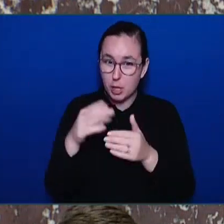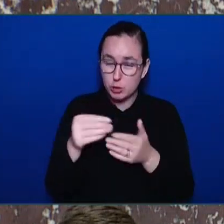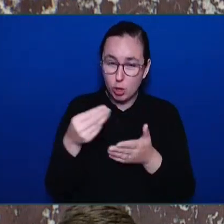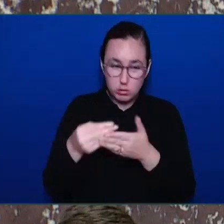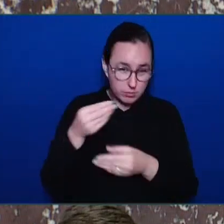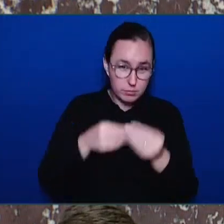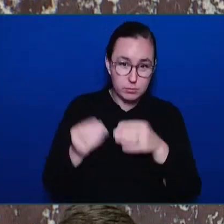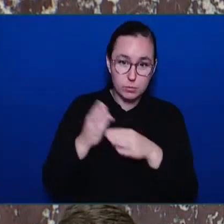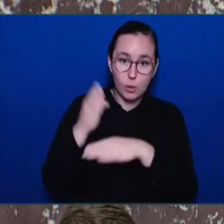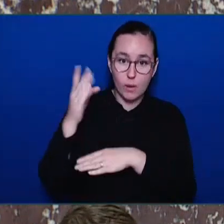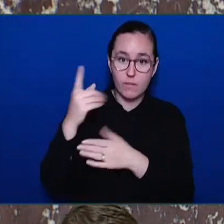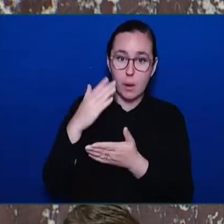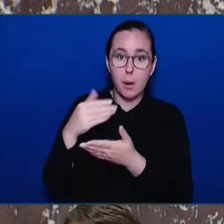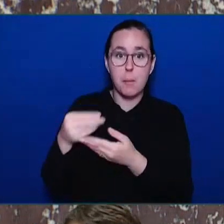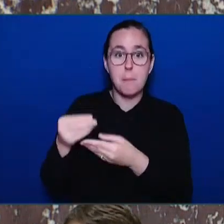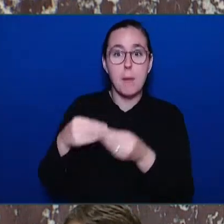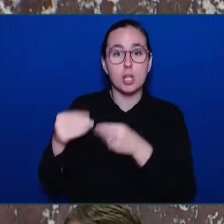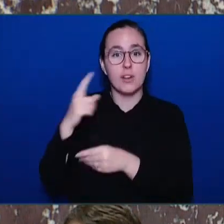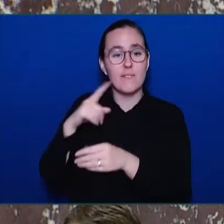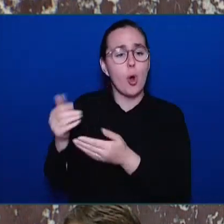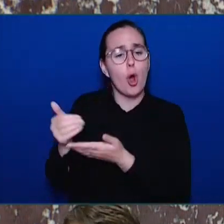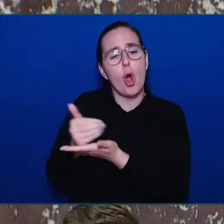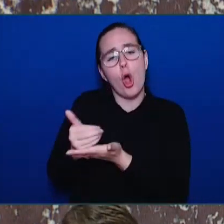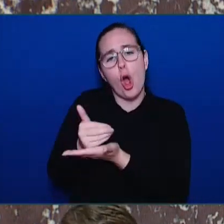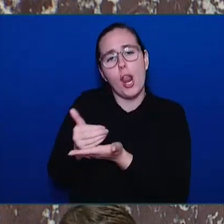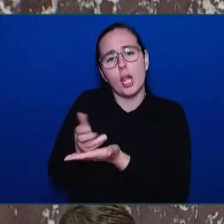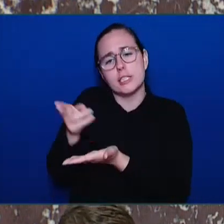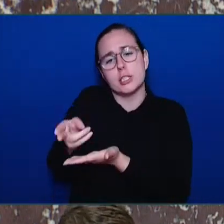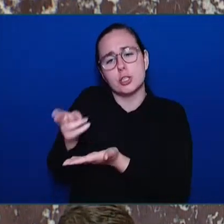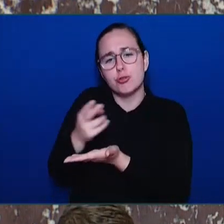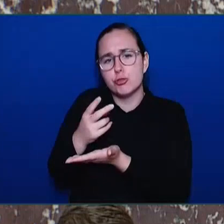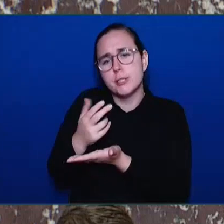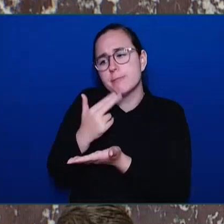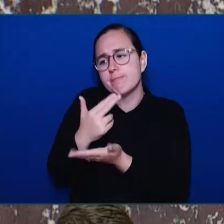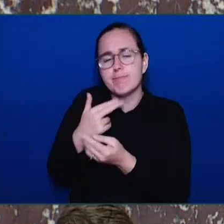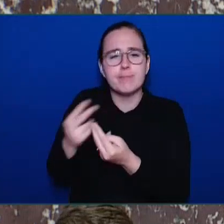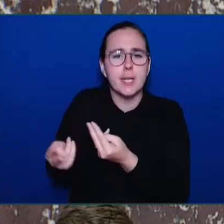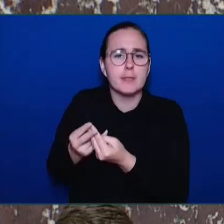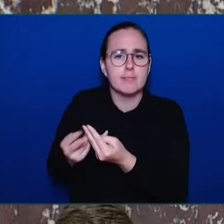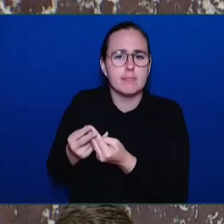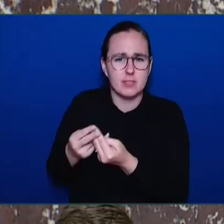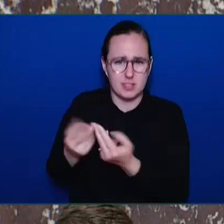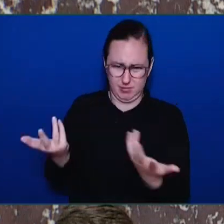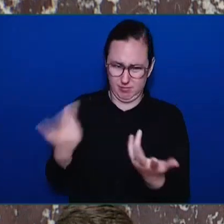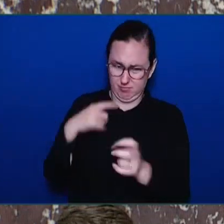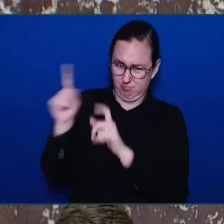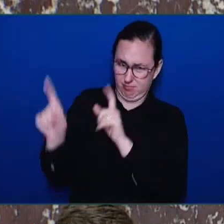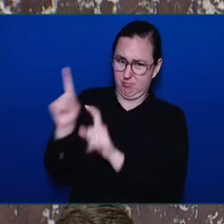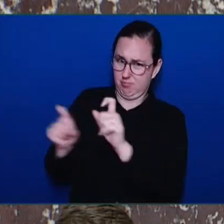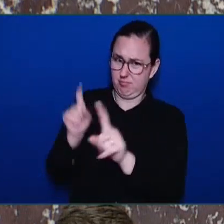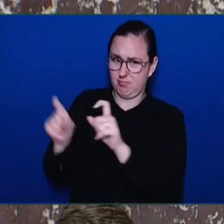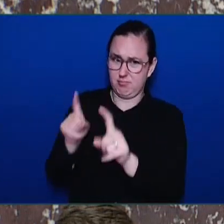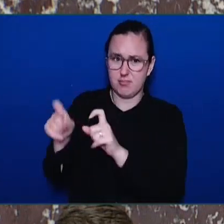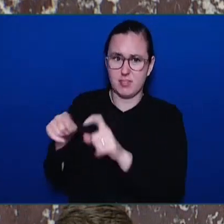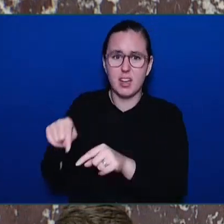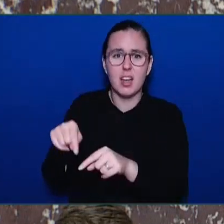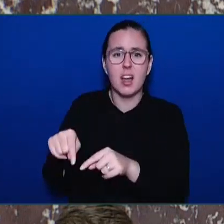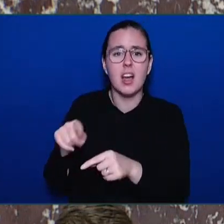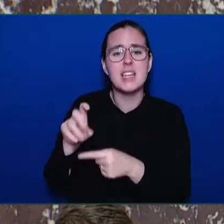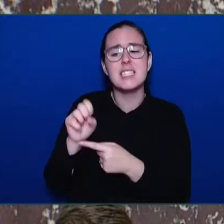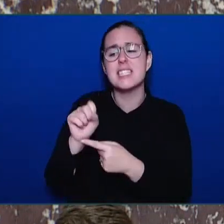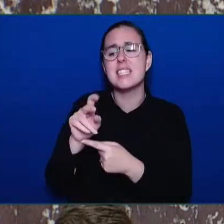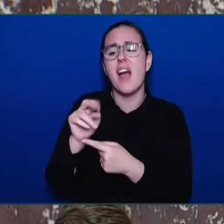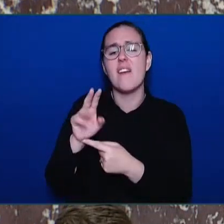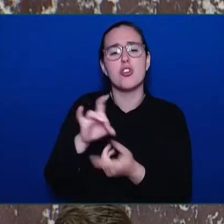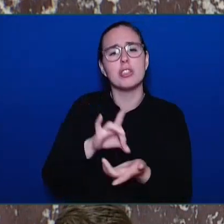trying to deflect away his questions about severance. It seems money is never an object when it comes to this Premier's office. We have the